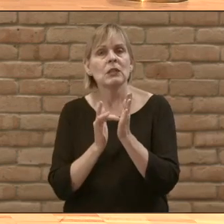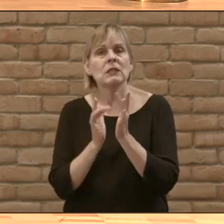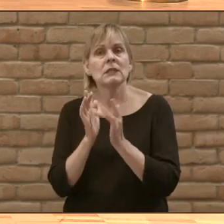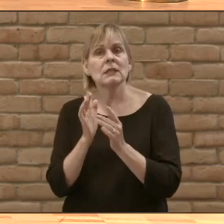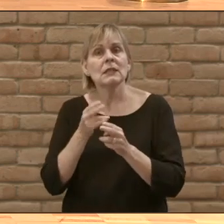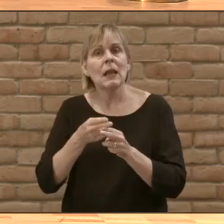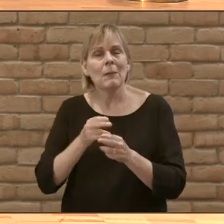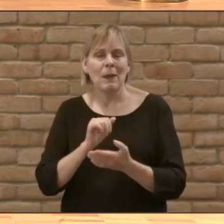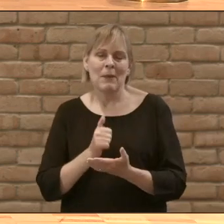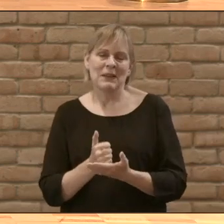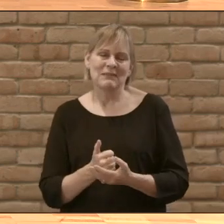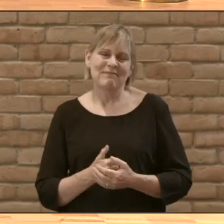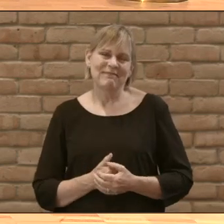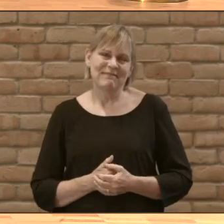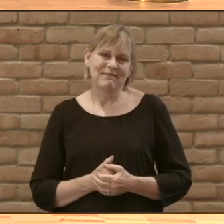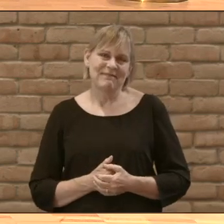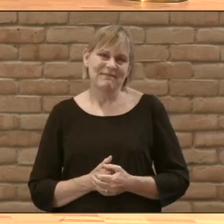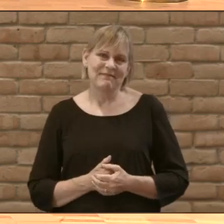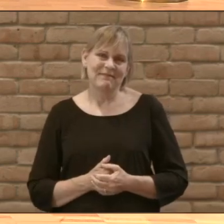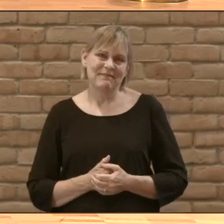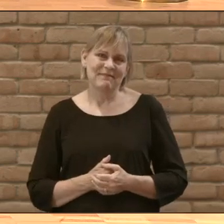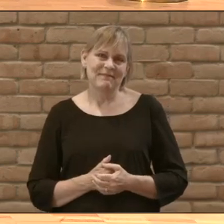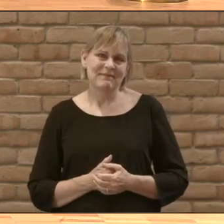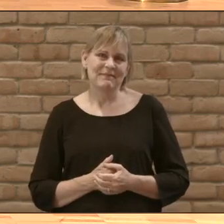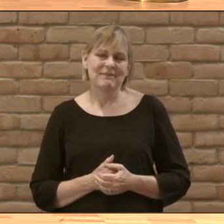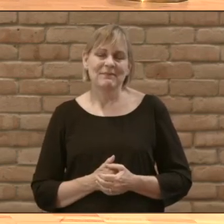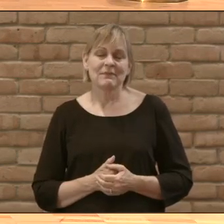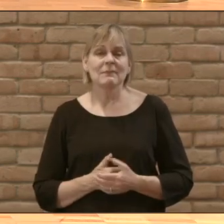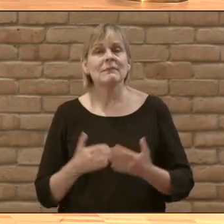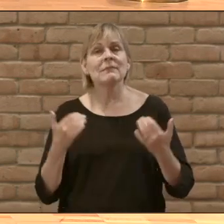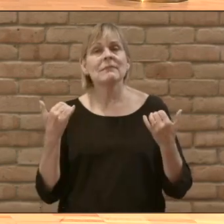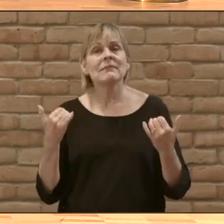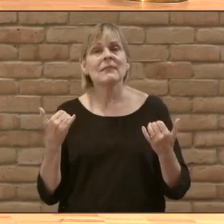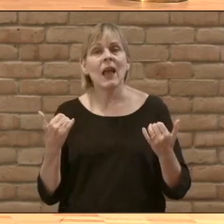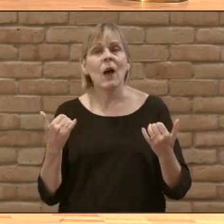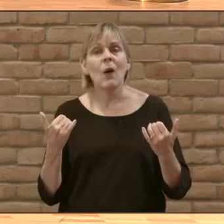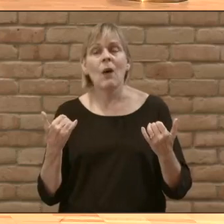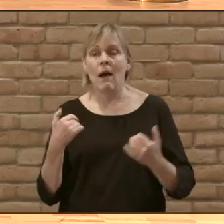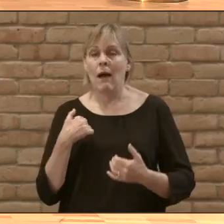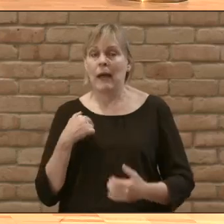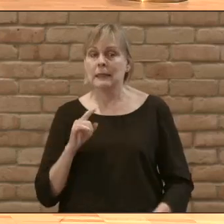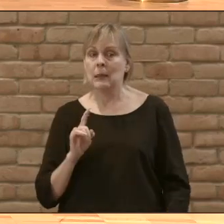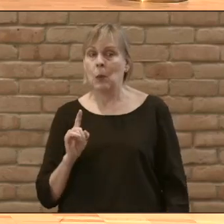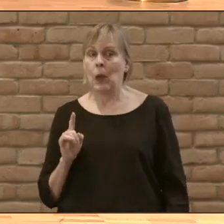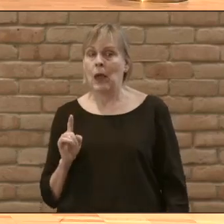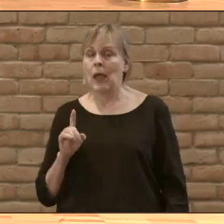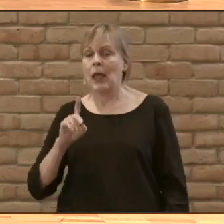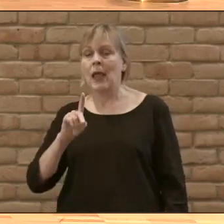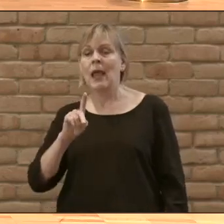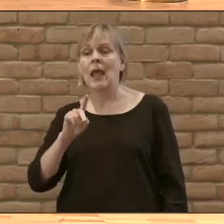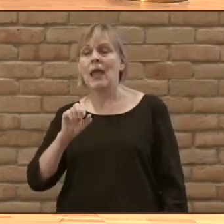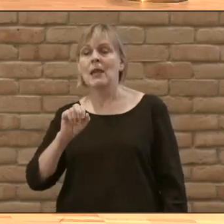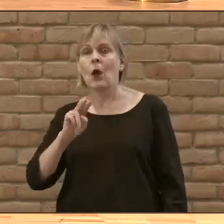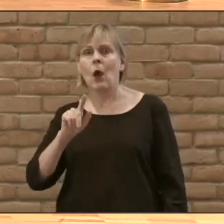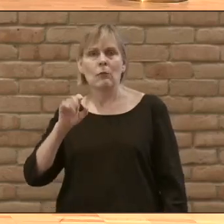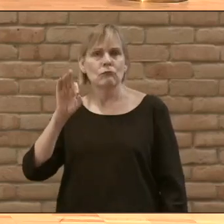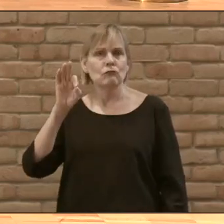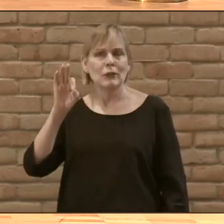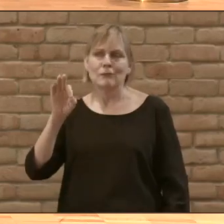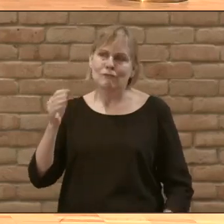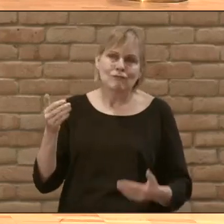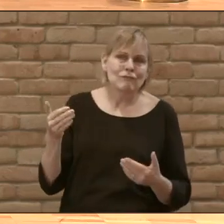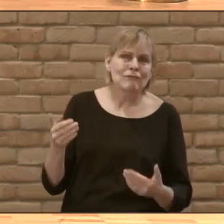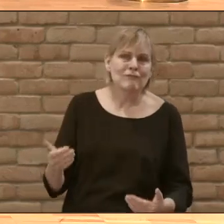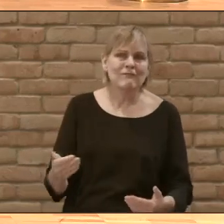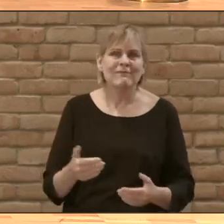name. Amen. Amen. And now I get to step away. And Carl gets to preach and I just get to